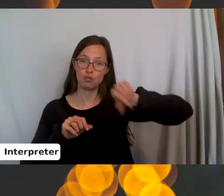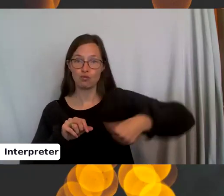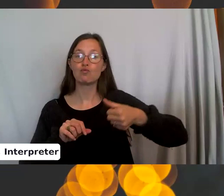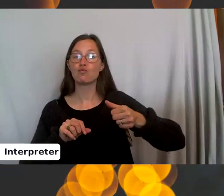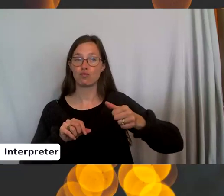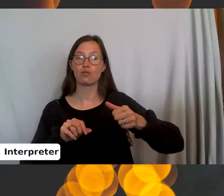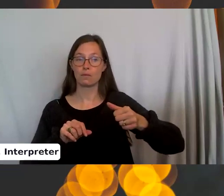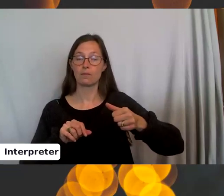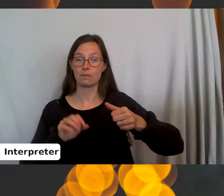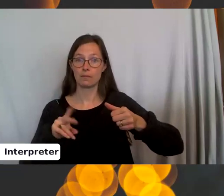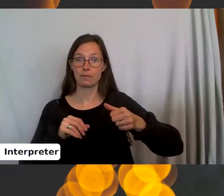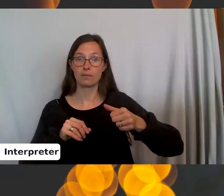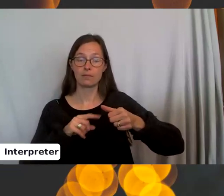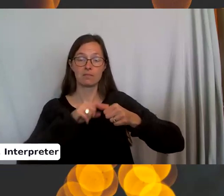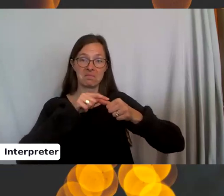Okay.